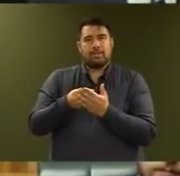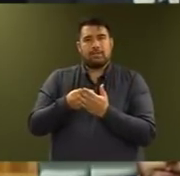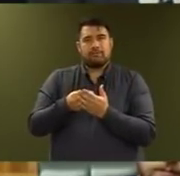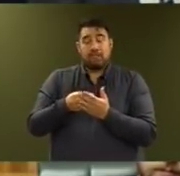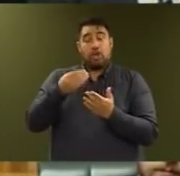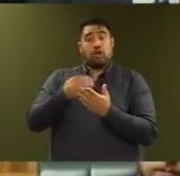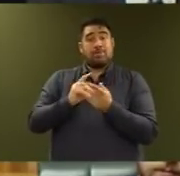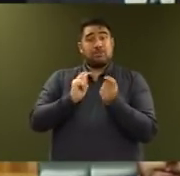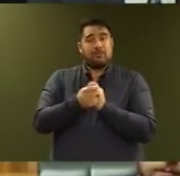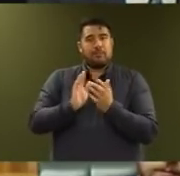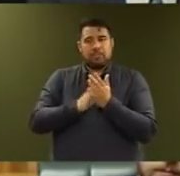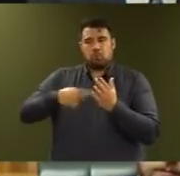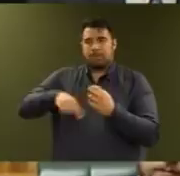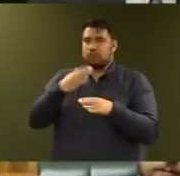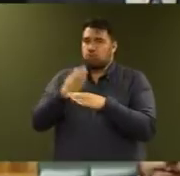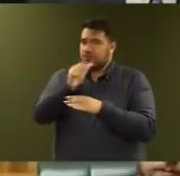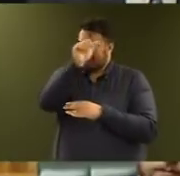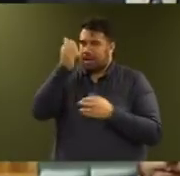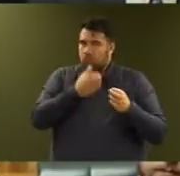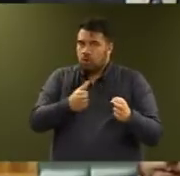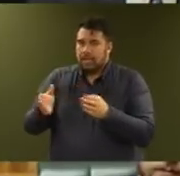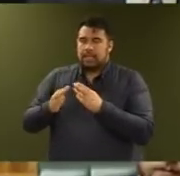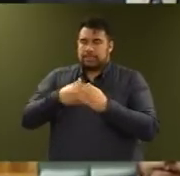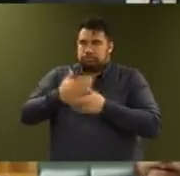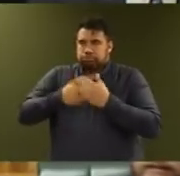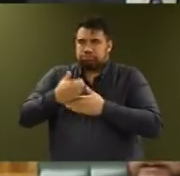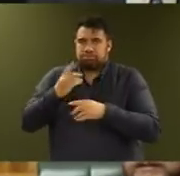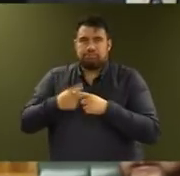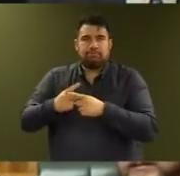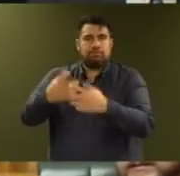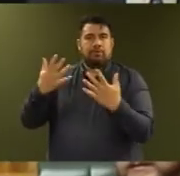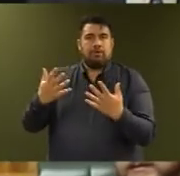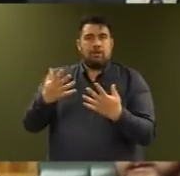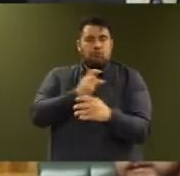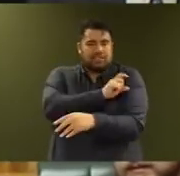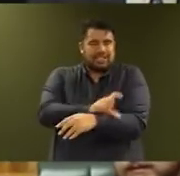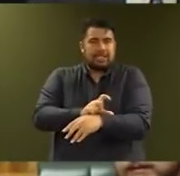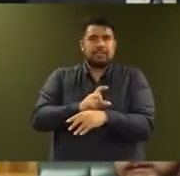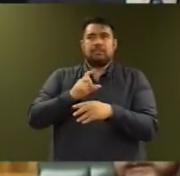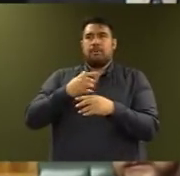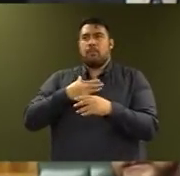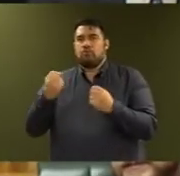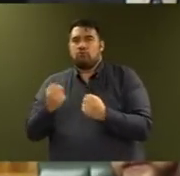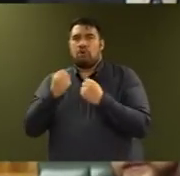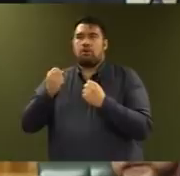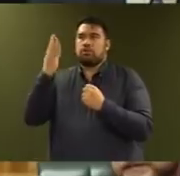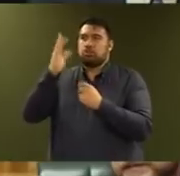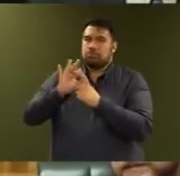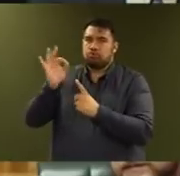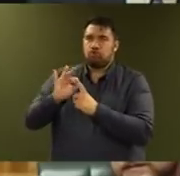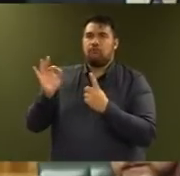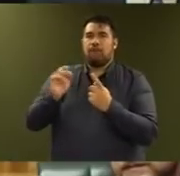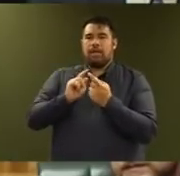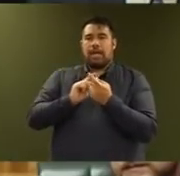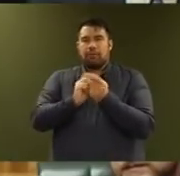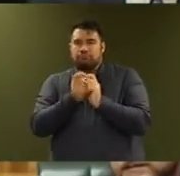productive. We have to work smarter, build our schools in resilience, explore new innovations and adapt to change. We